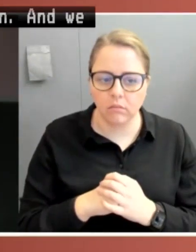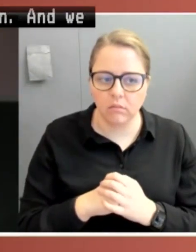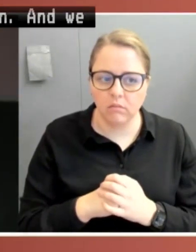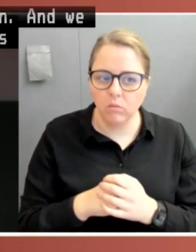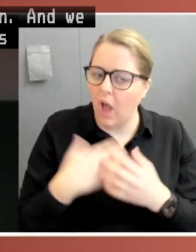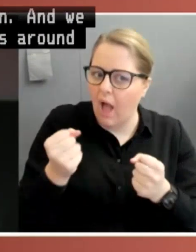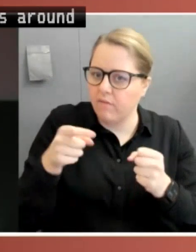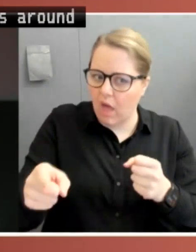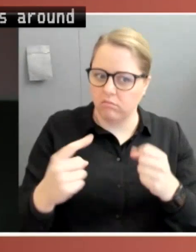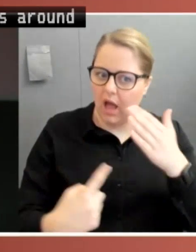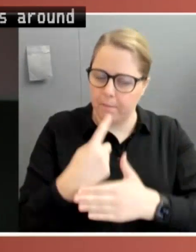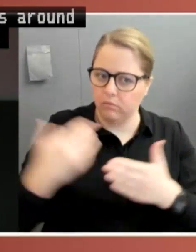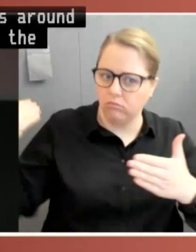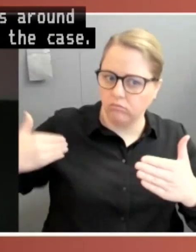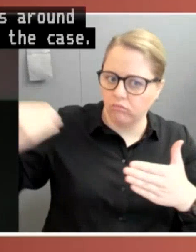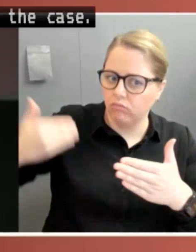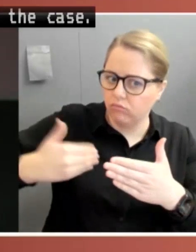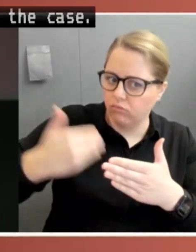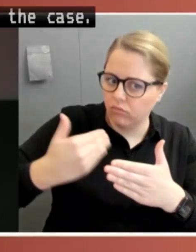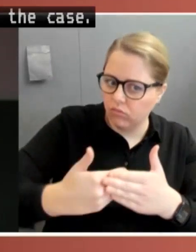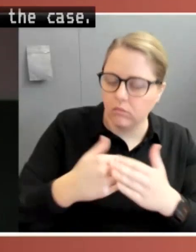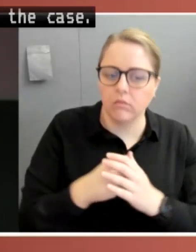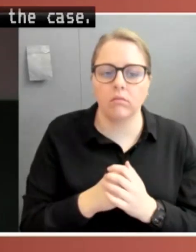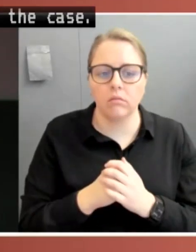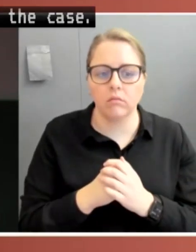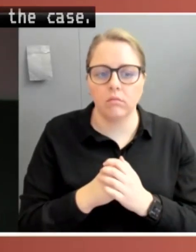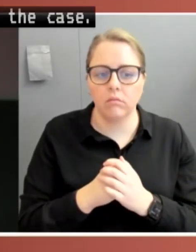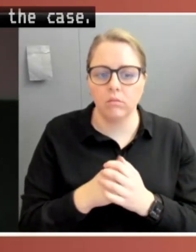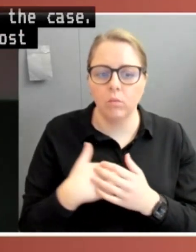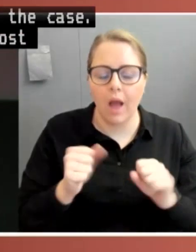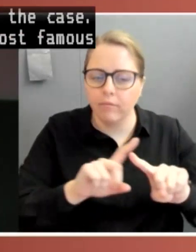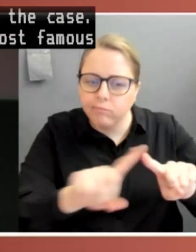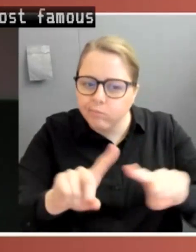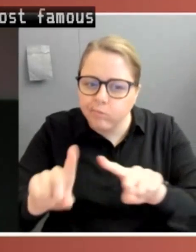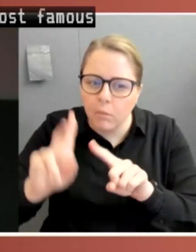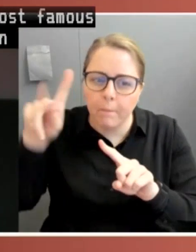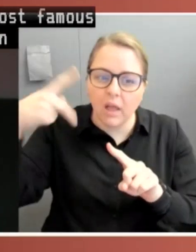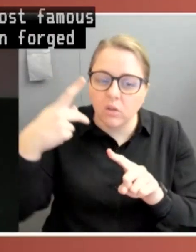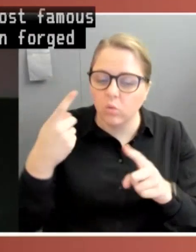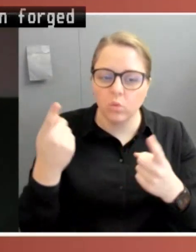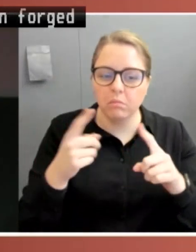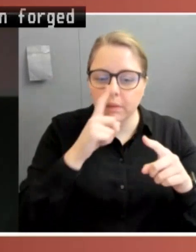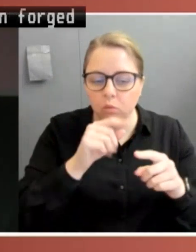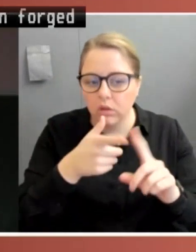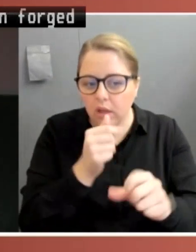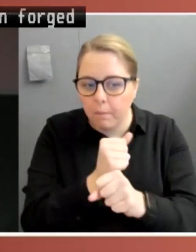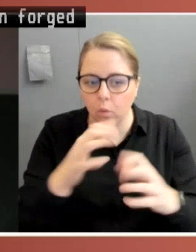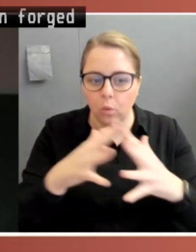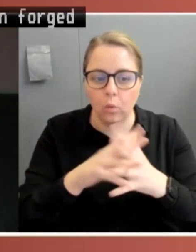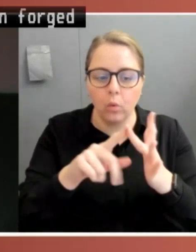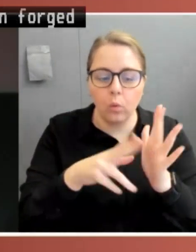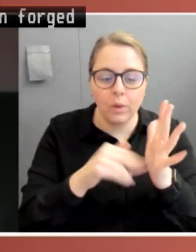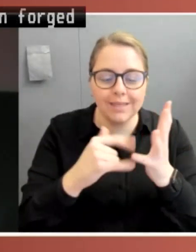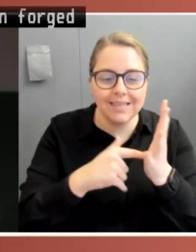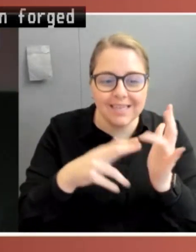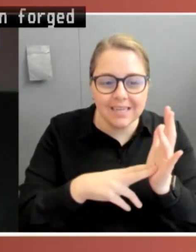in fact some of our most famous political leaders have been forged in these crises. Think of Winston Churchill during the Blitz. Think